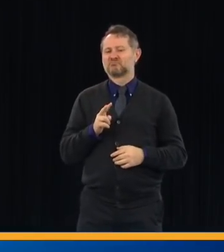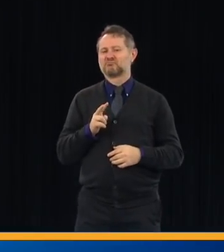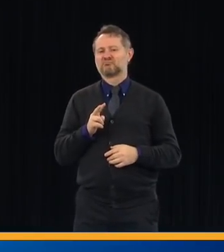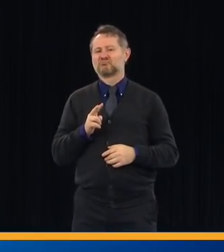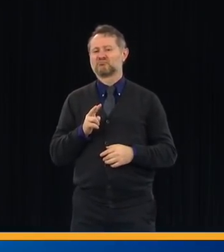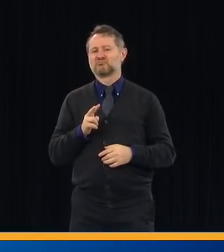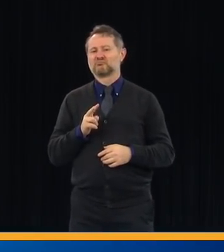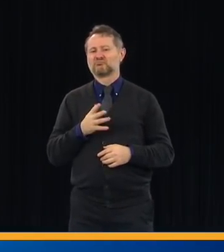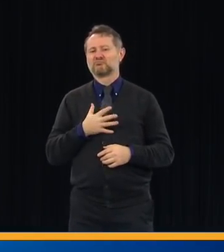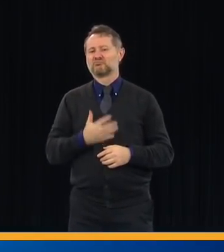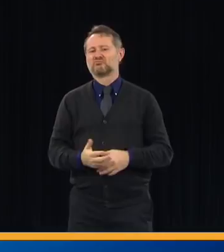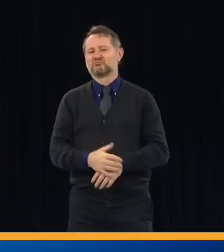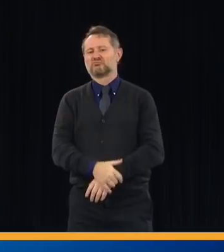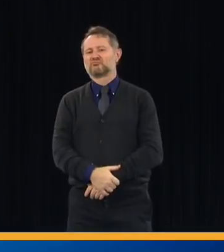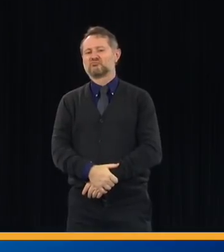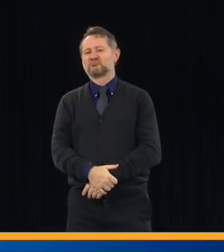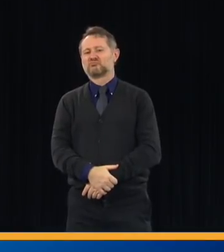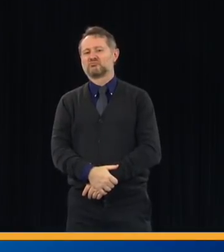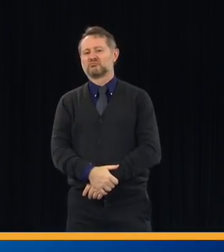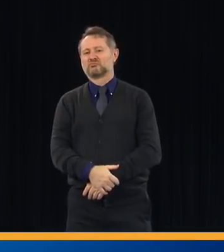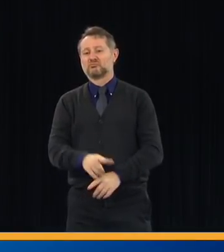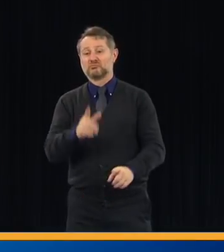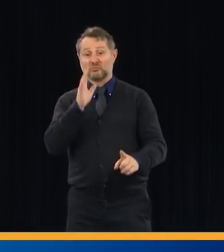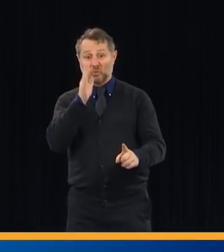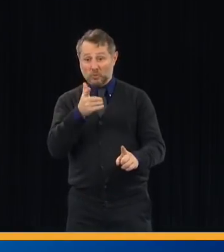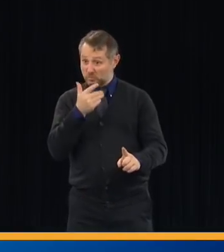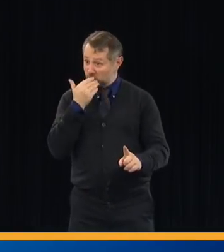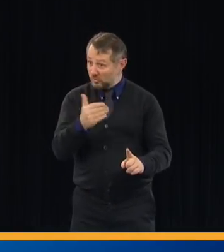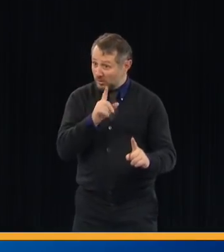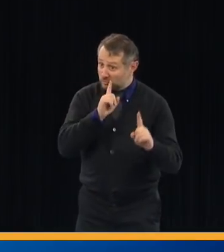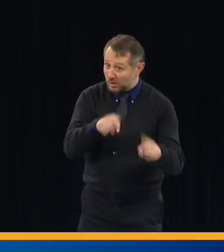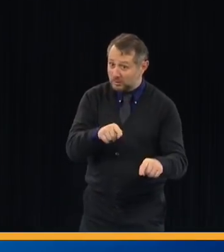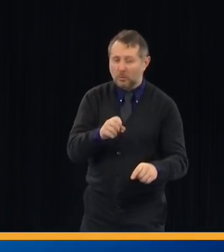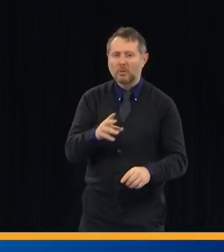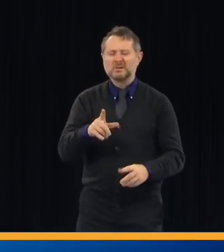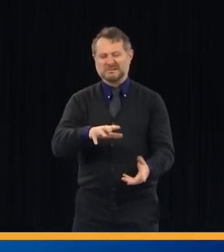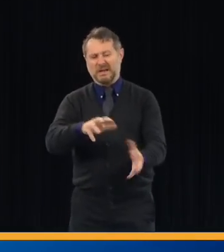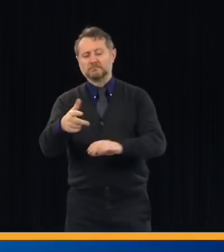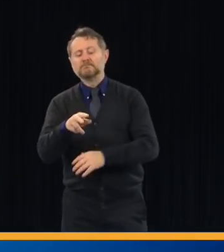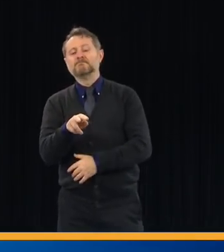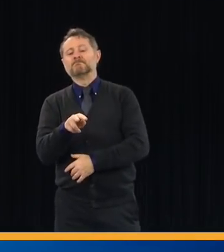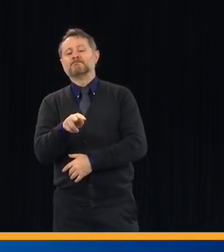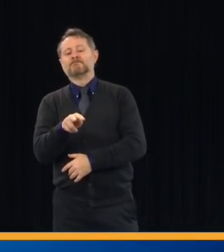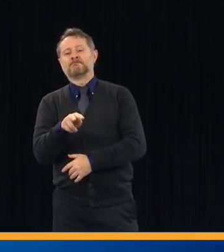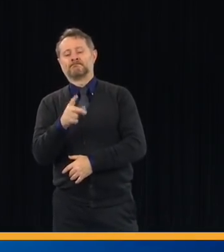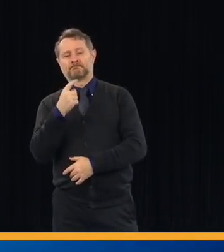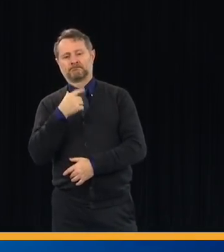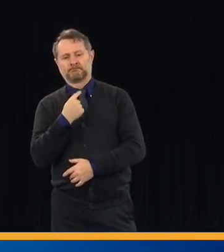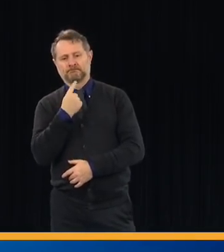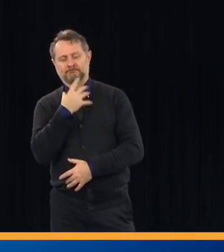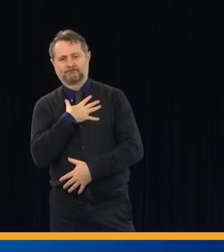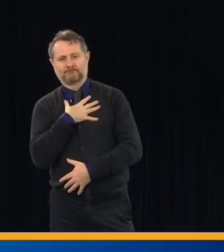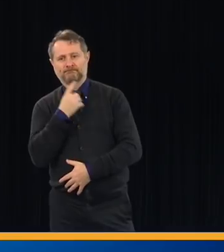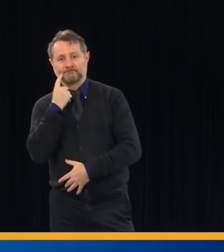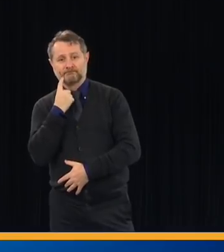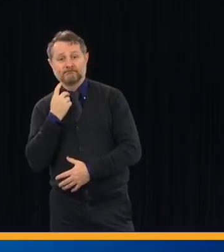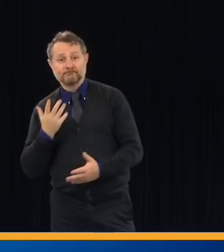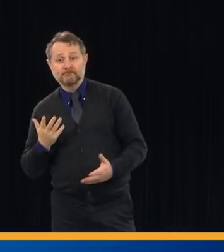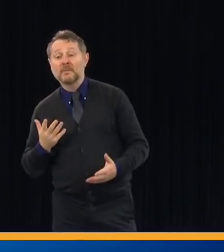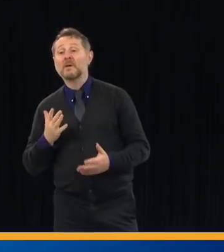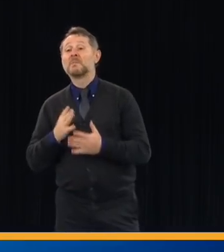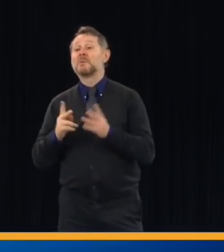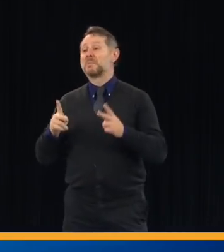expected to react differently will just break your heart and disappoint you. But then other people,